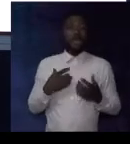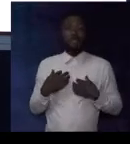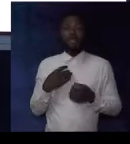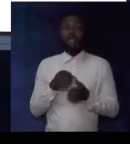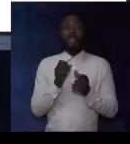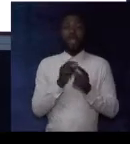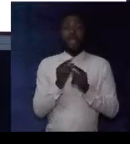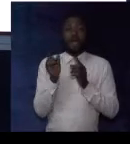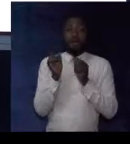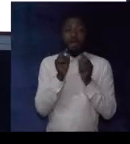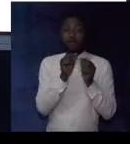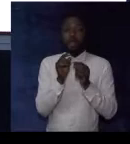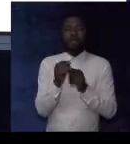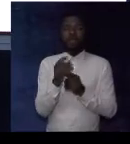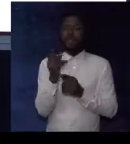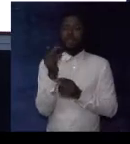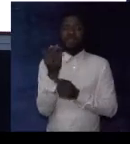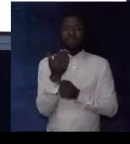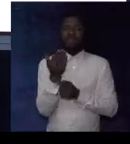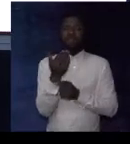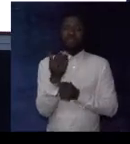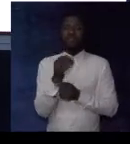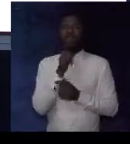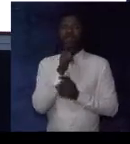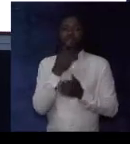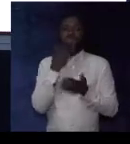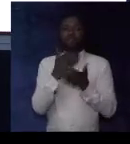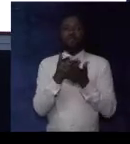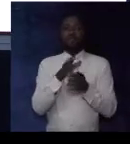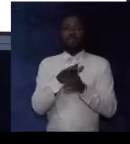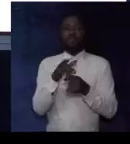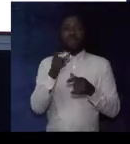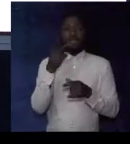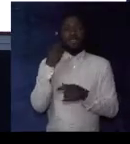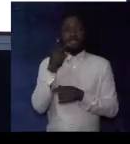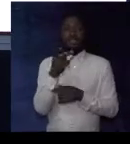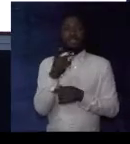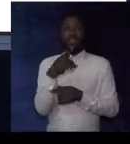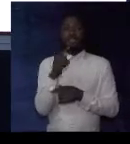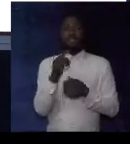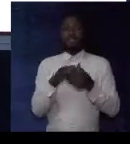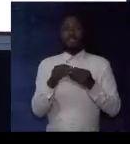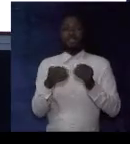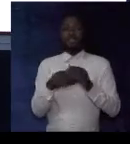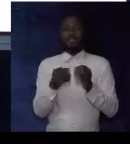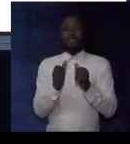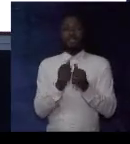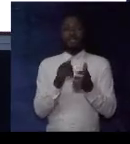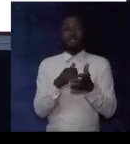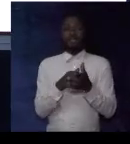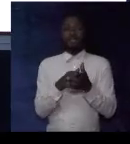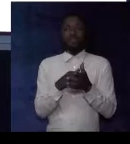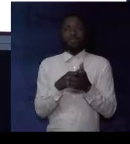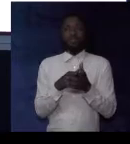grumbling or murmuring? No. It's not good enough. Let's make a sentence with it.